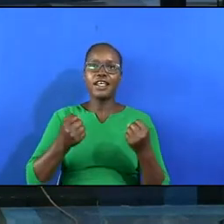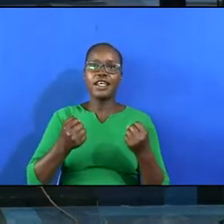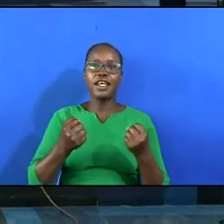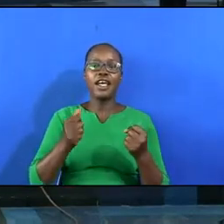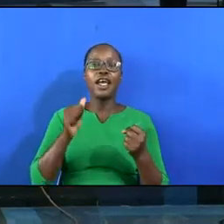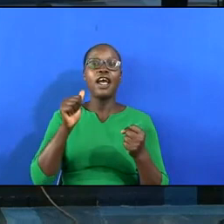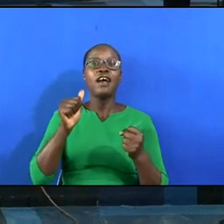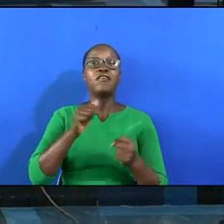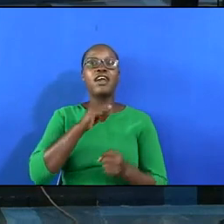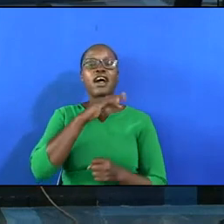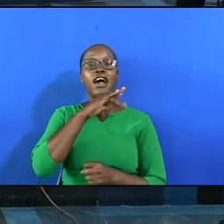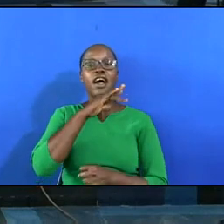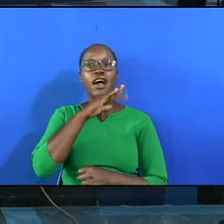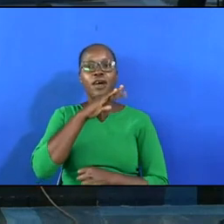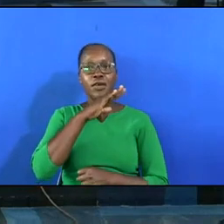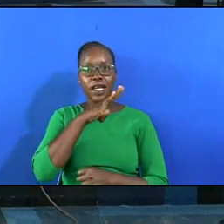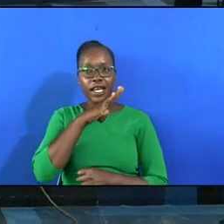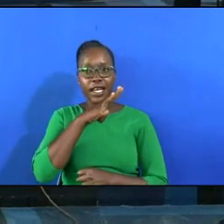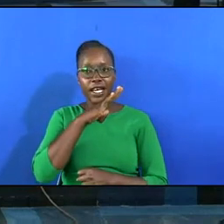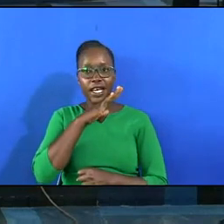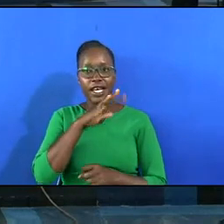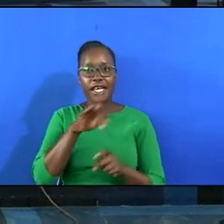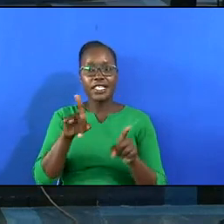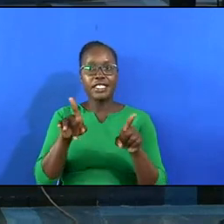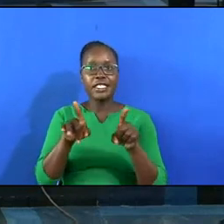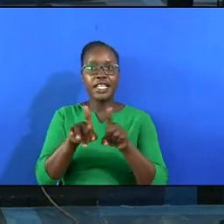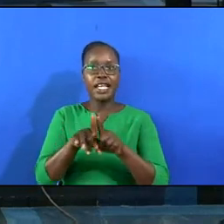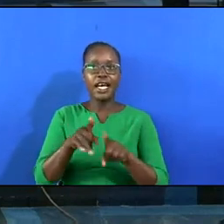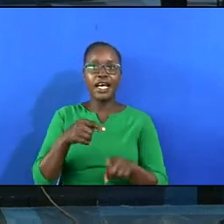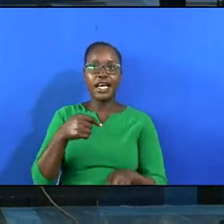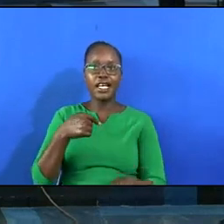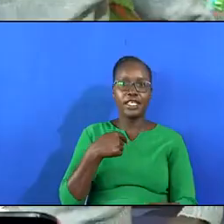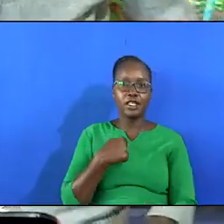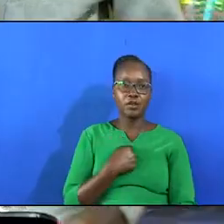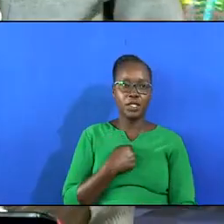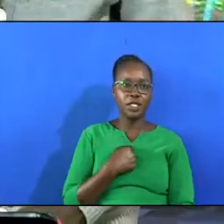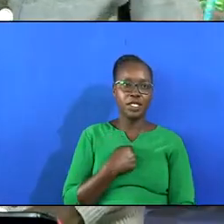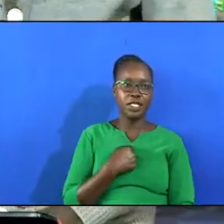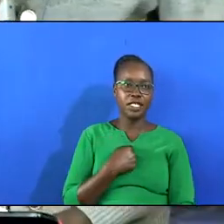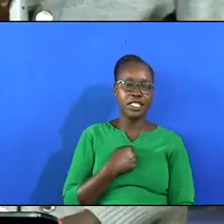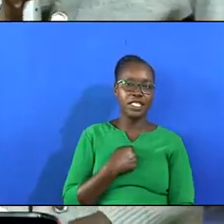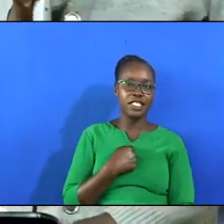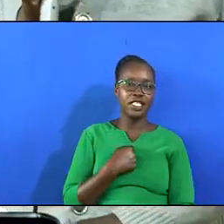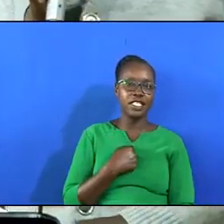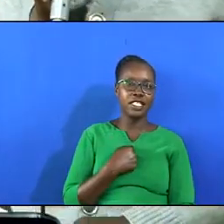saved a wretch that saved